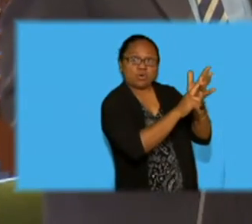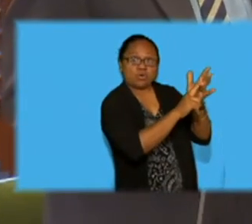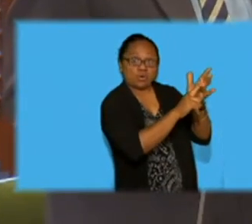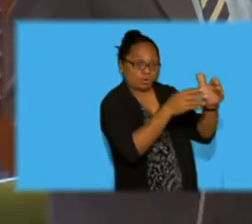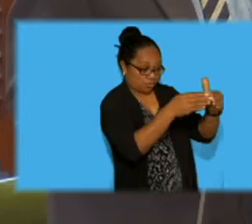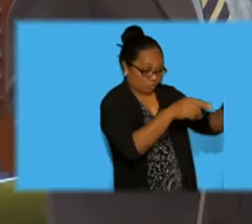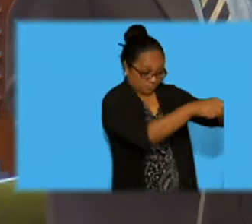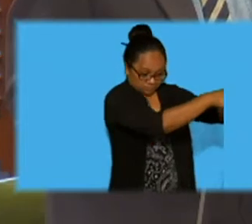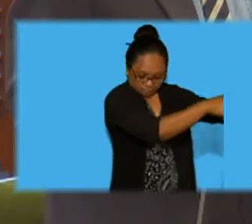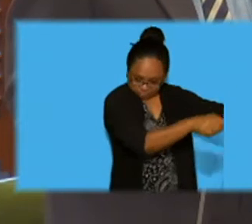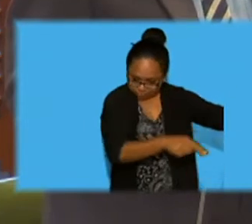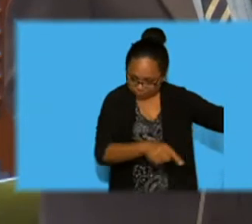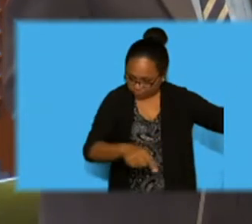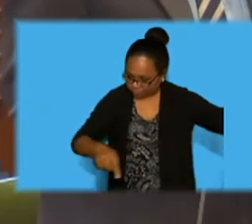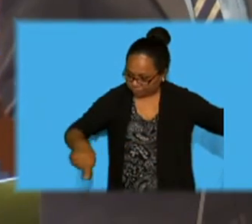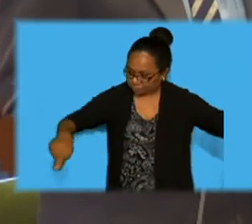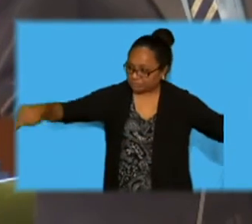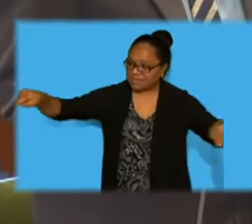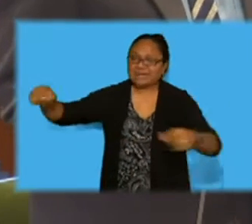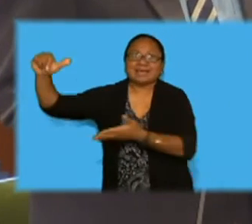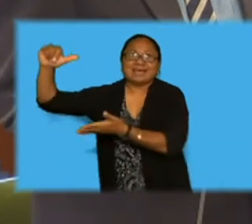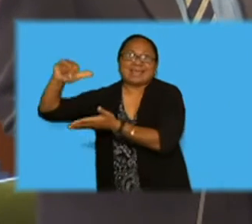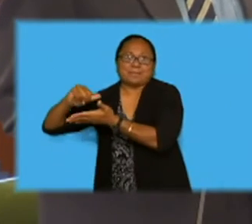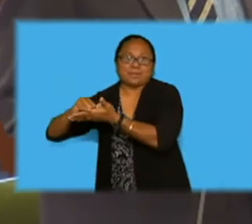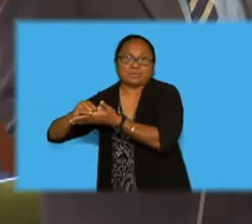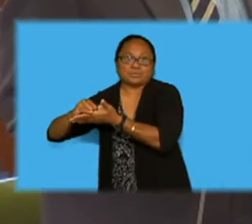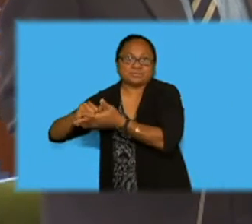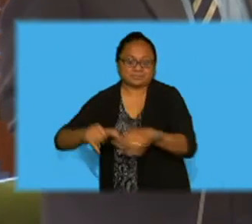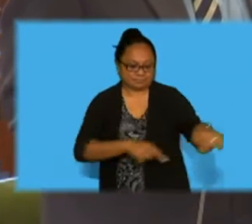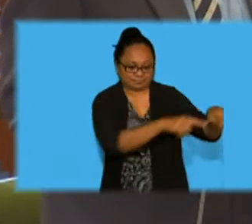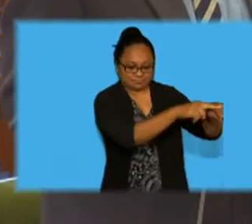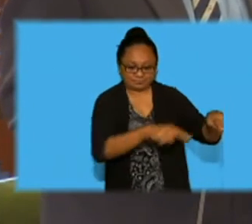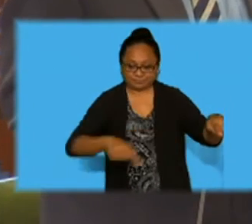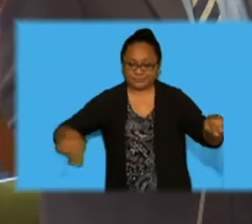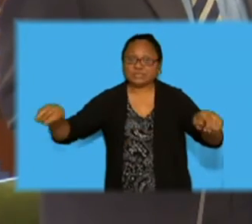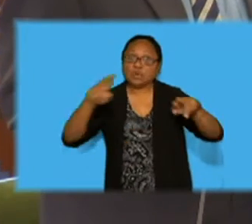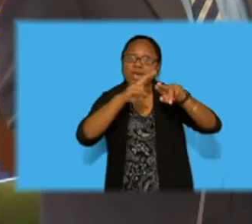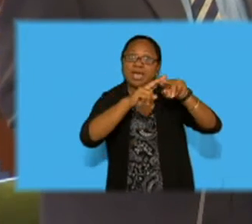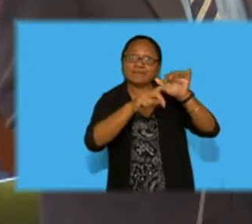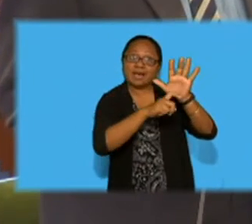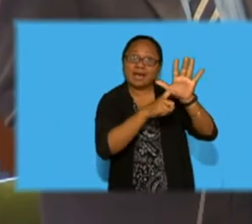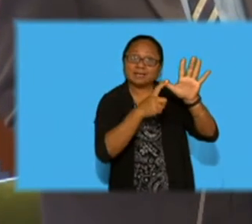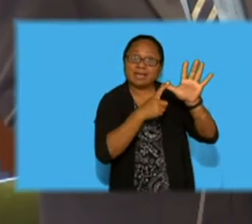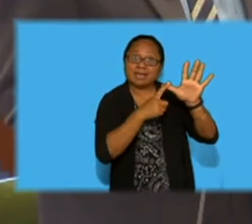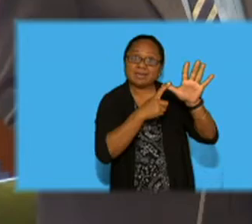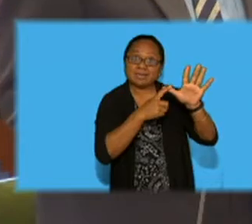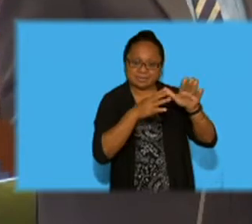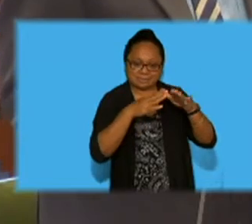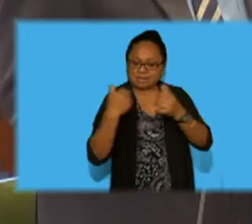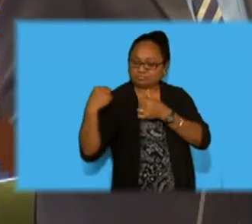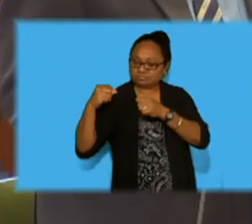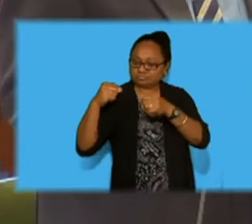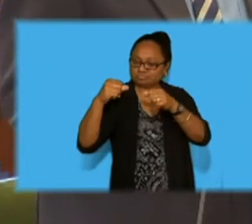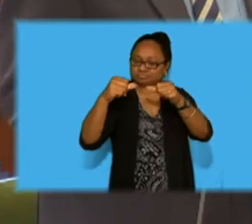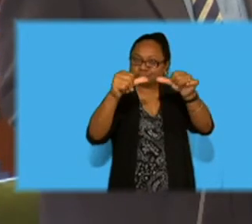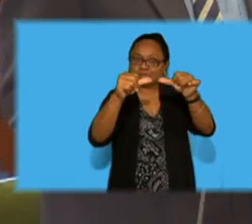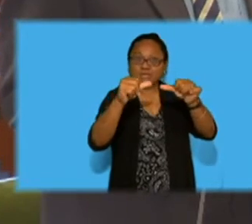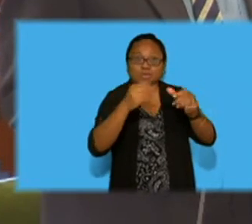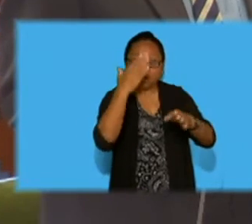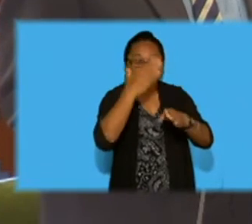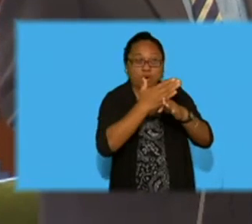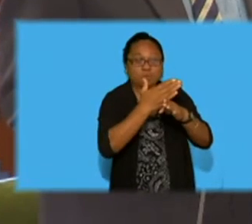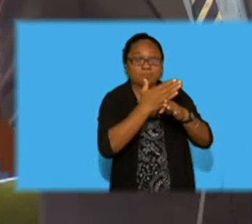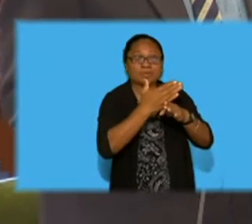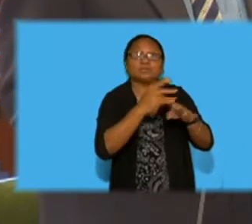Matintar to the Wailoa Junction. The FRA is on track to have these works completed by April 2018, despite